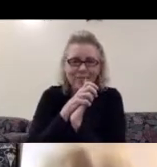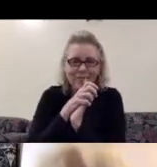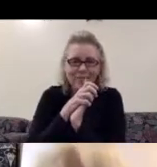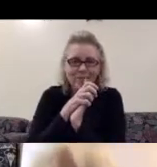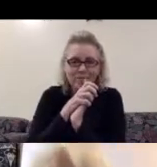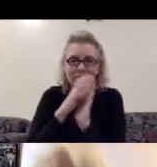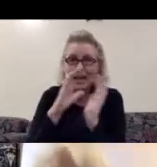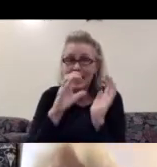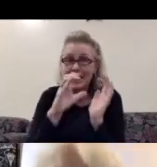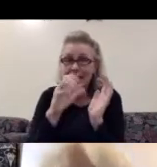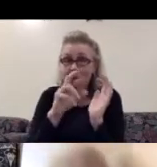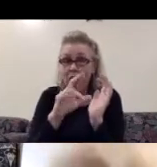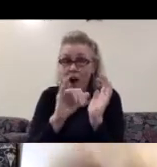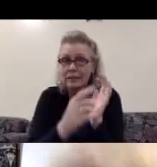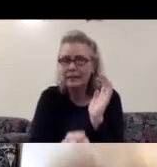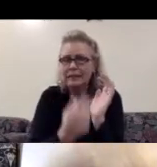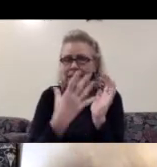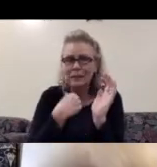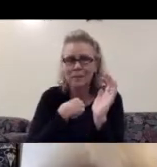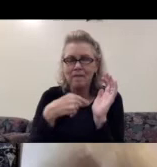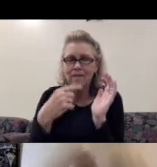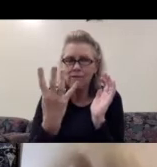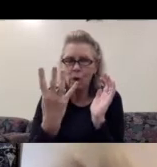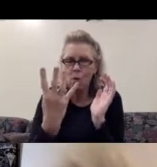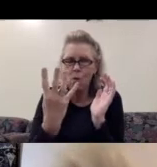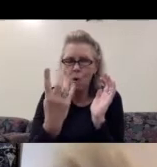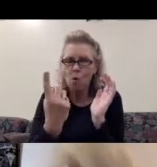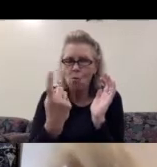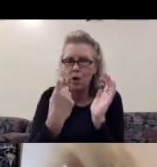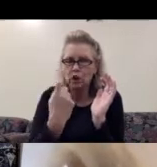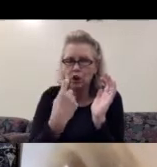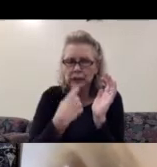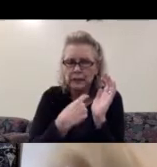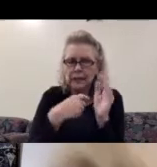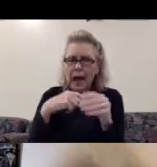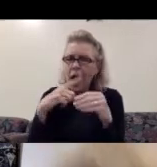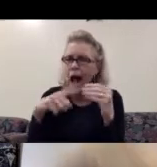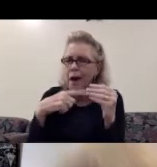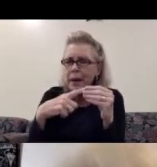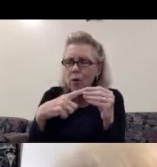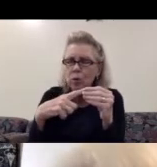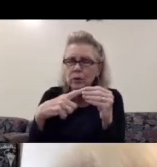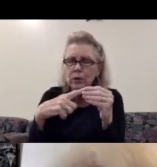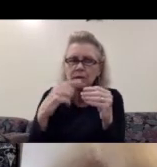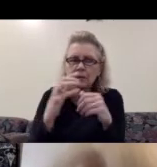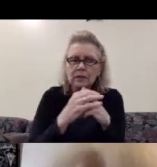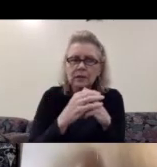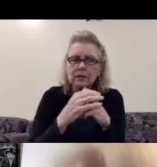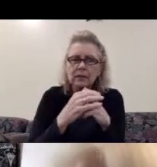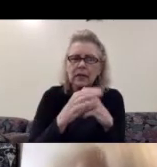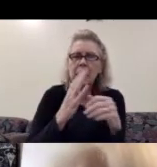Carrie sent me four questions about, um, my